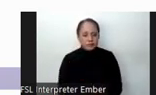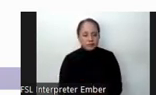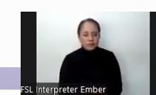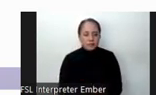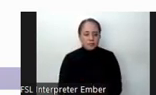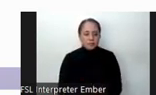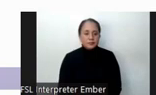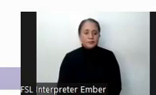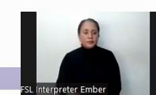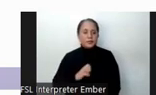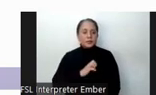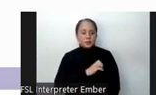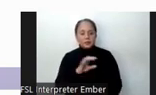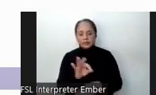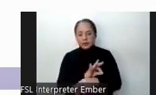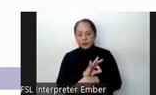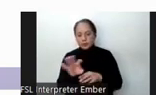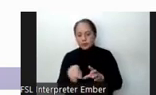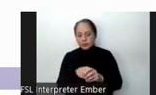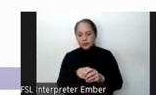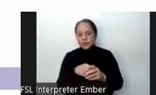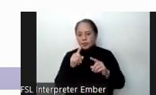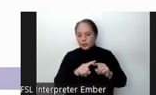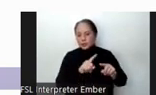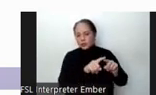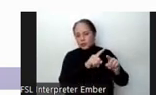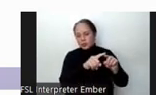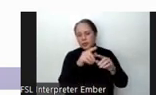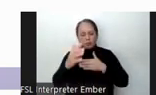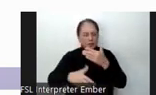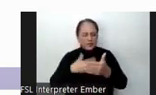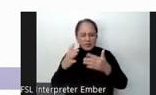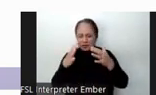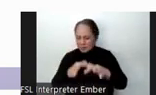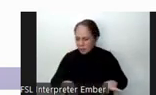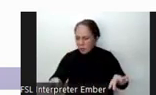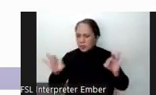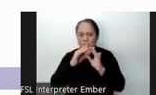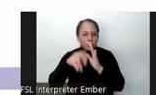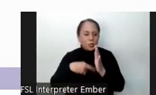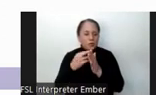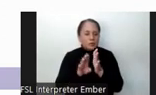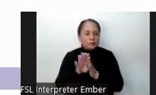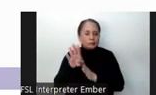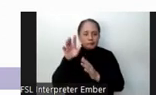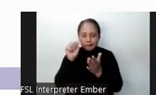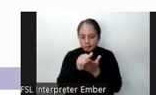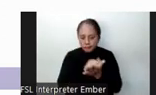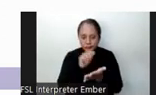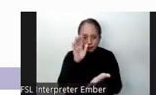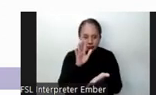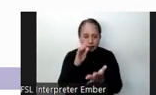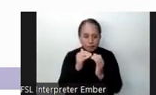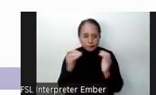Executive function, which includes an array of processes, plays a critical role in the development of academic skills such as